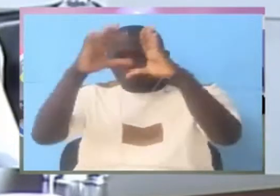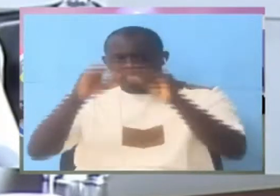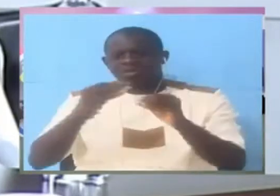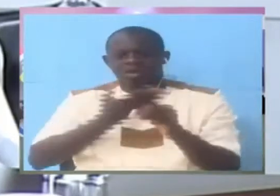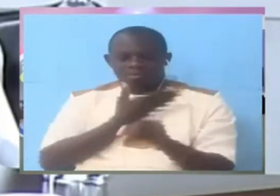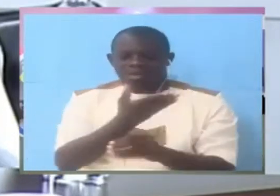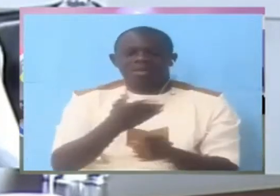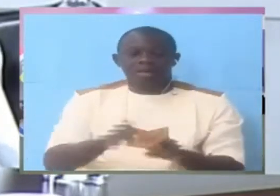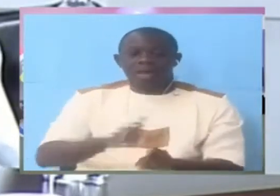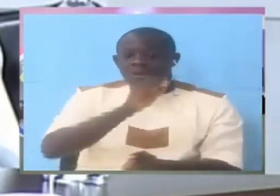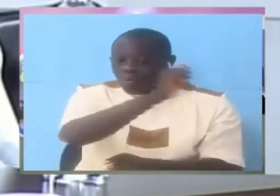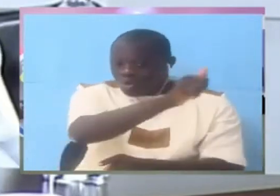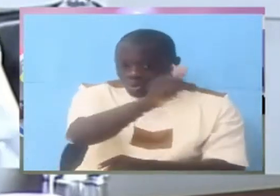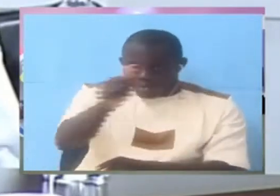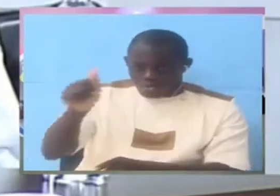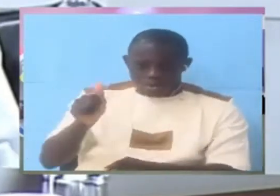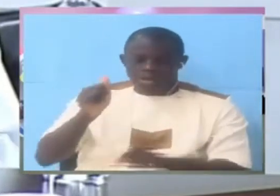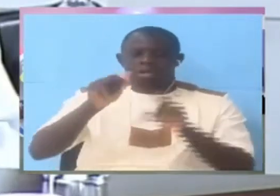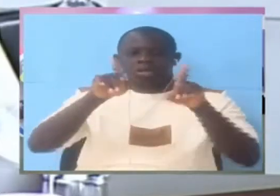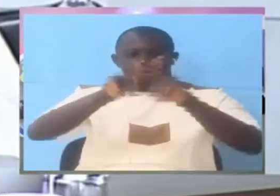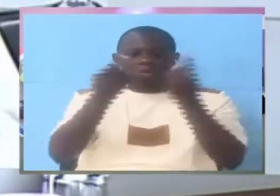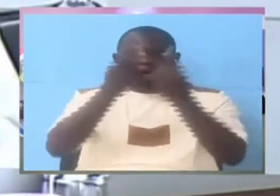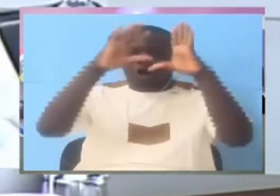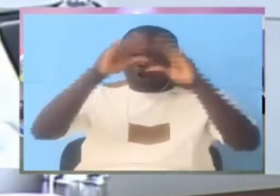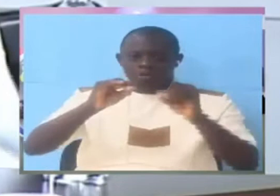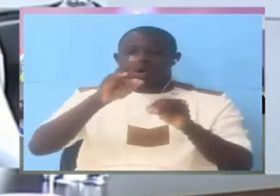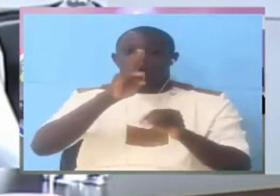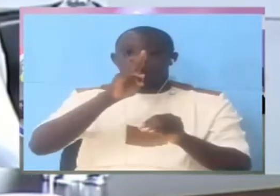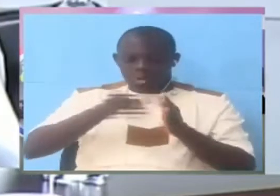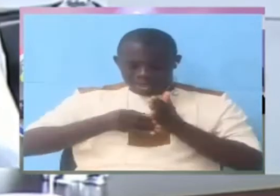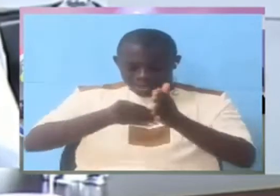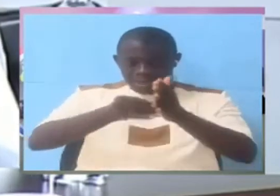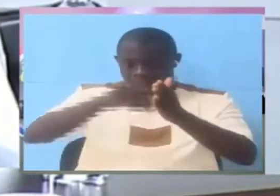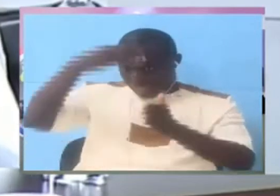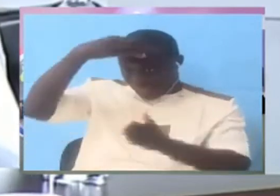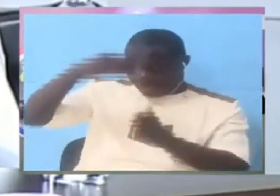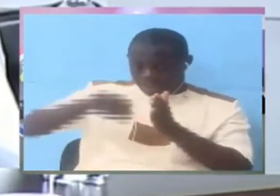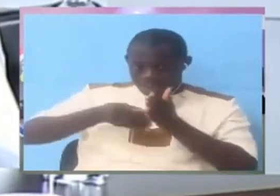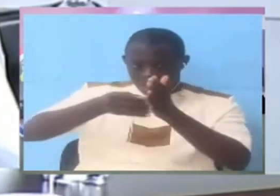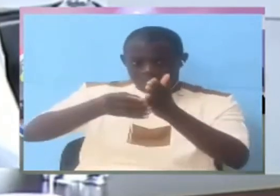And each department's head is responsible and knows how he works around.